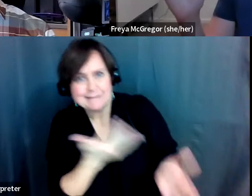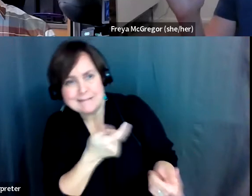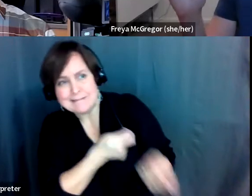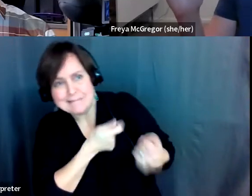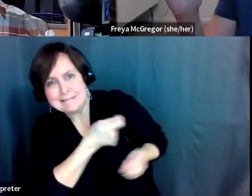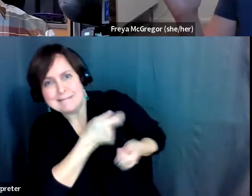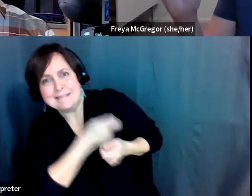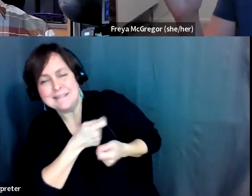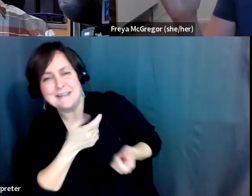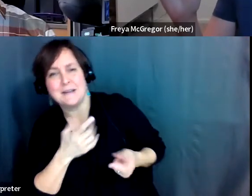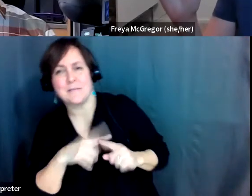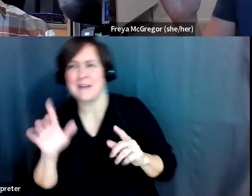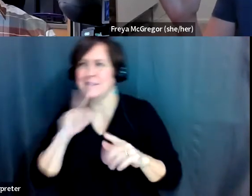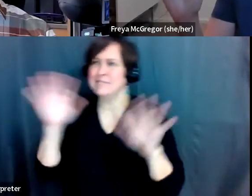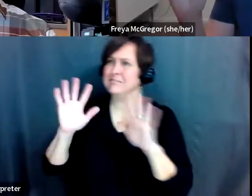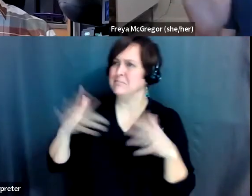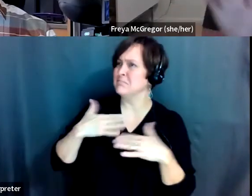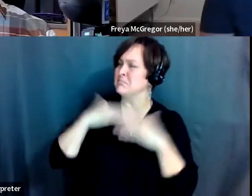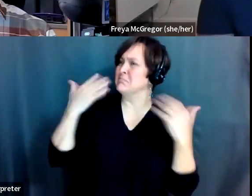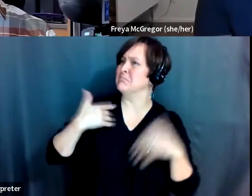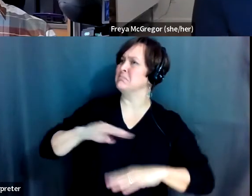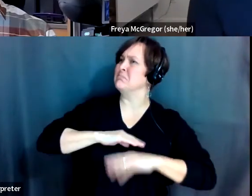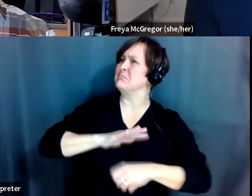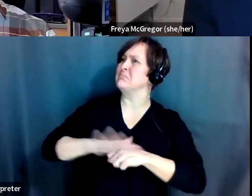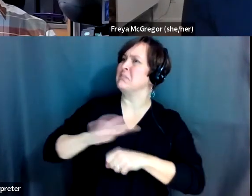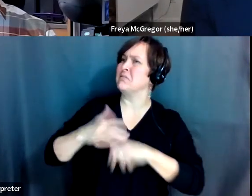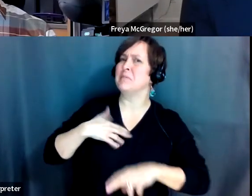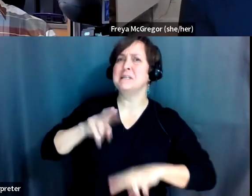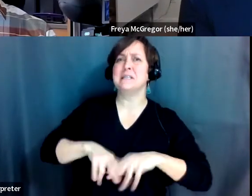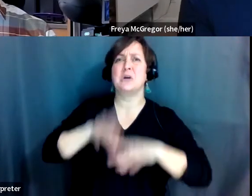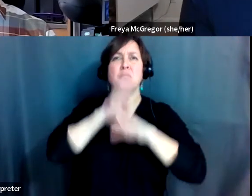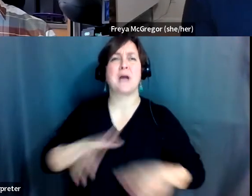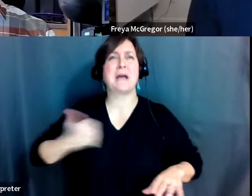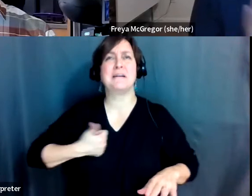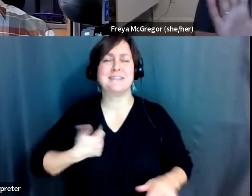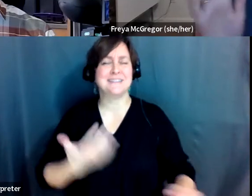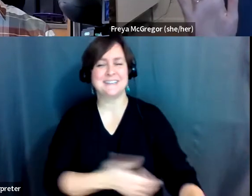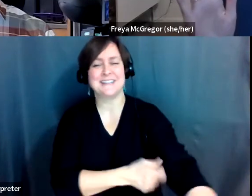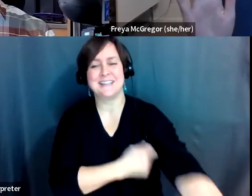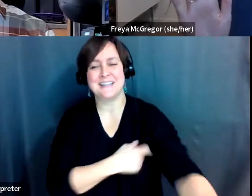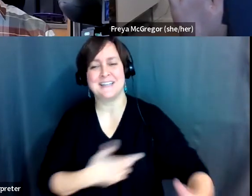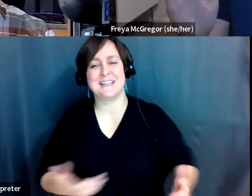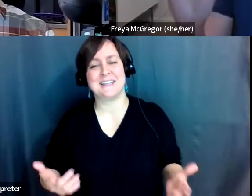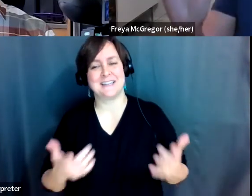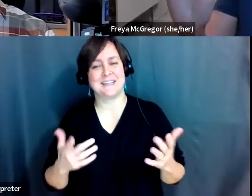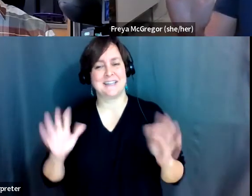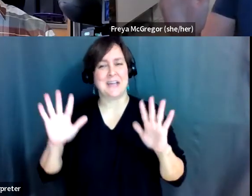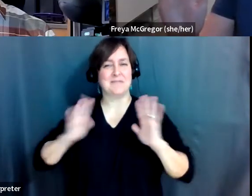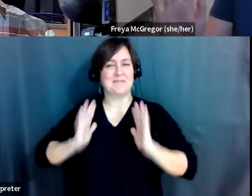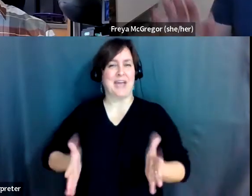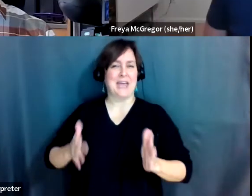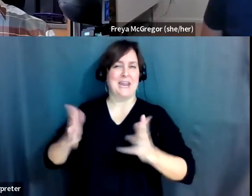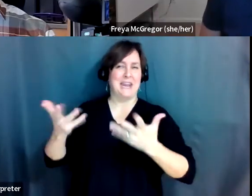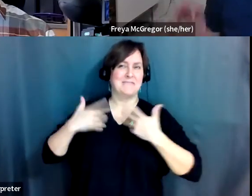no, seriously, like, don't actually want to keep doing this thing. Like, I want to sit on this bench quietly by myself for half an hour. Like, relax, I'm fine.